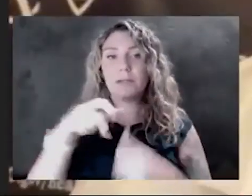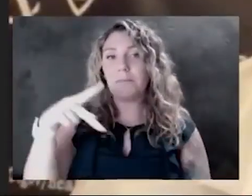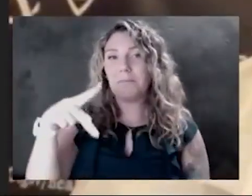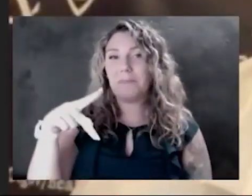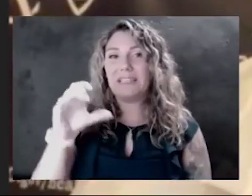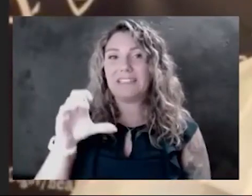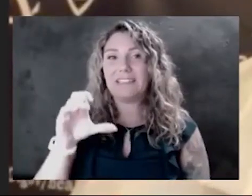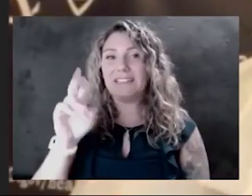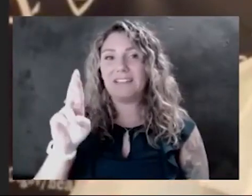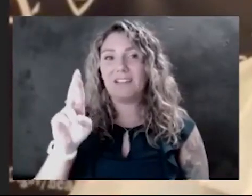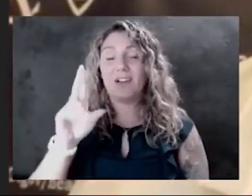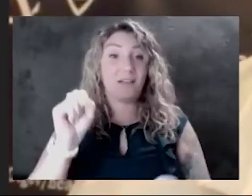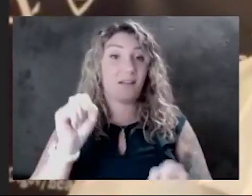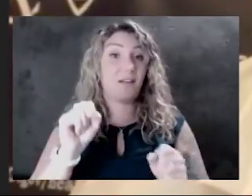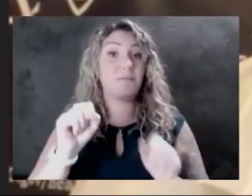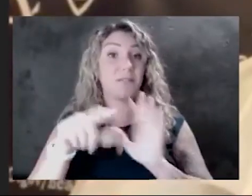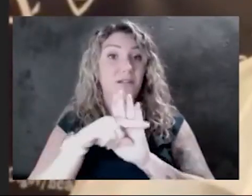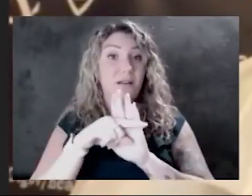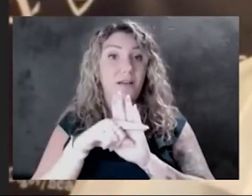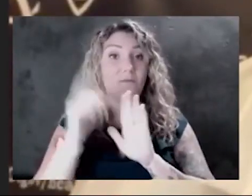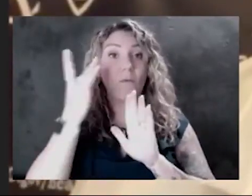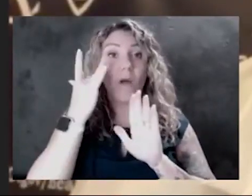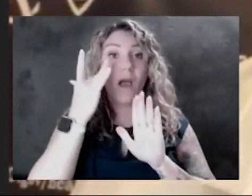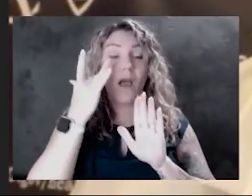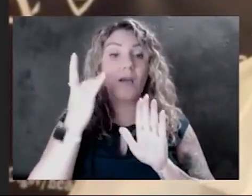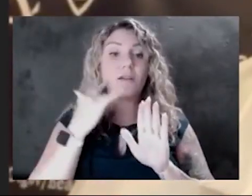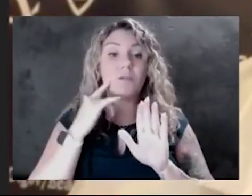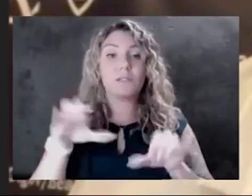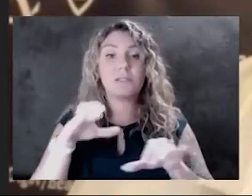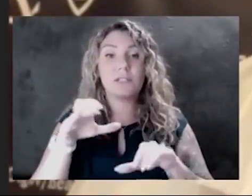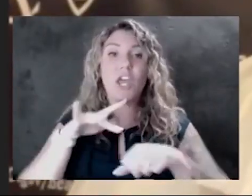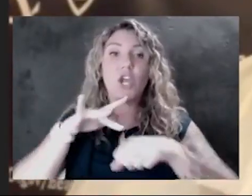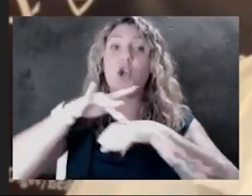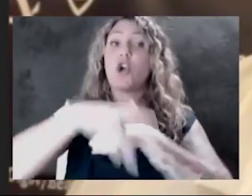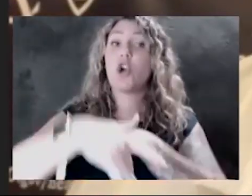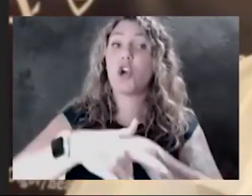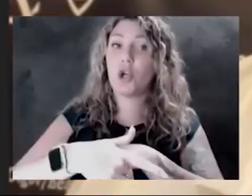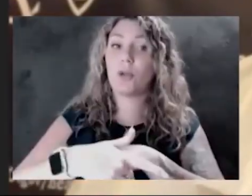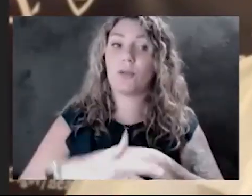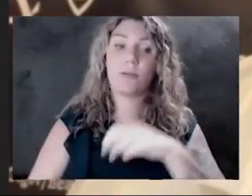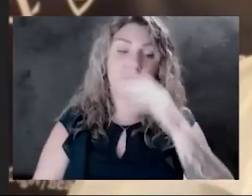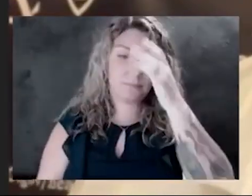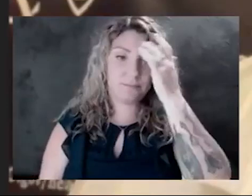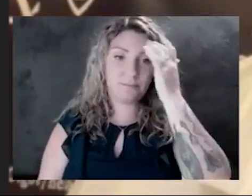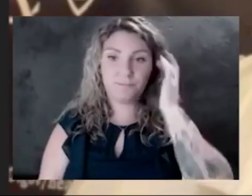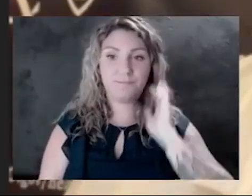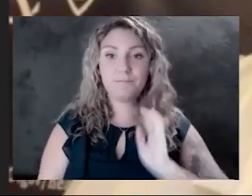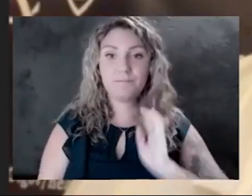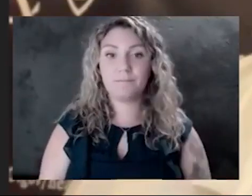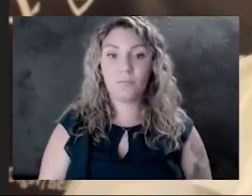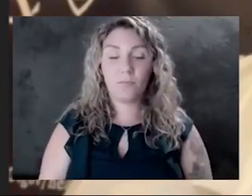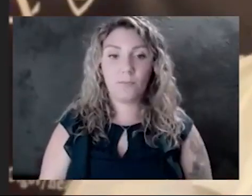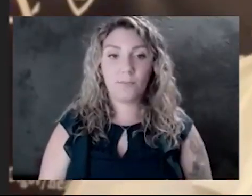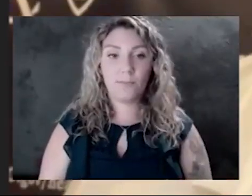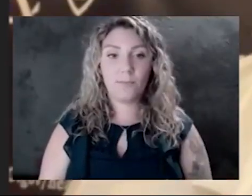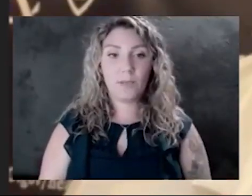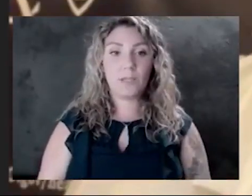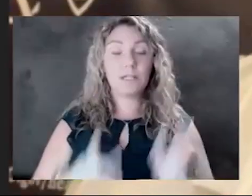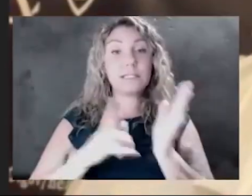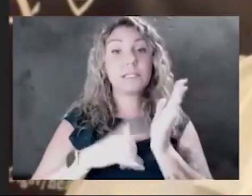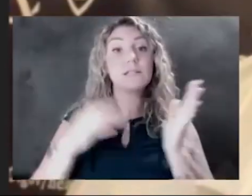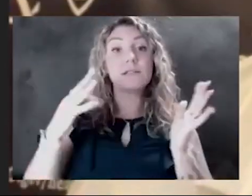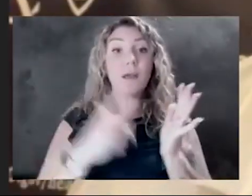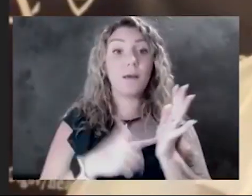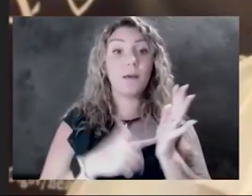could be negative because it was done too early. And so sometimes, you know,